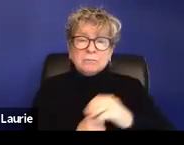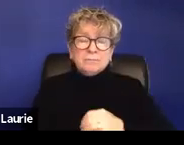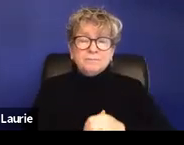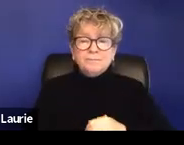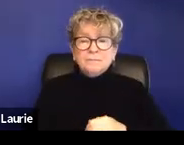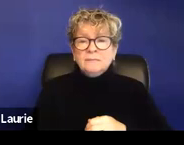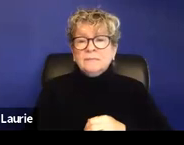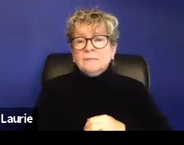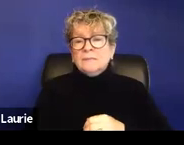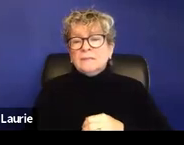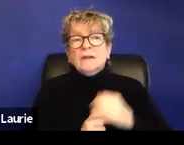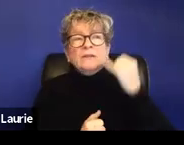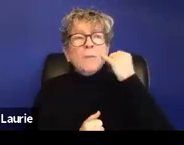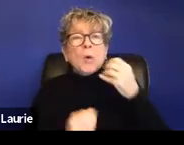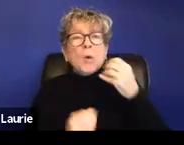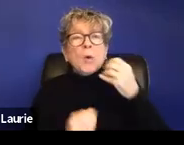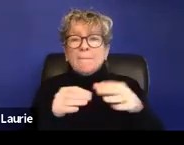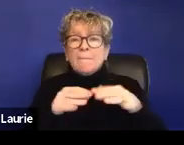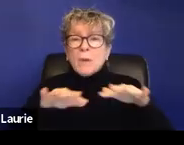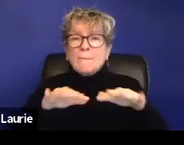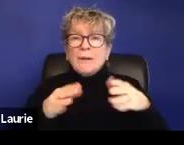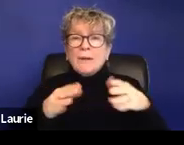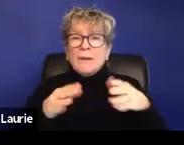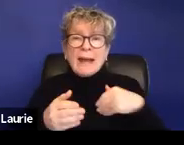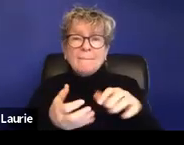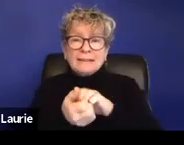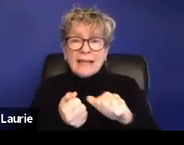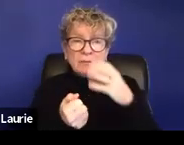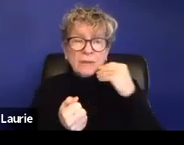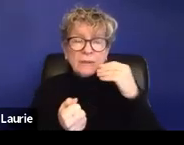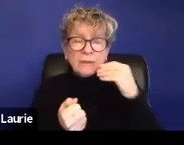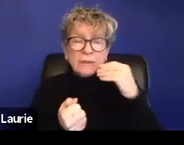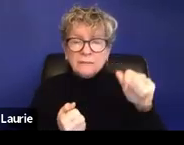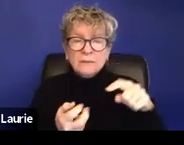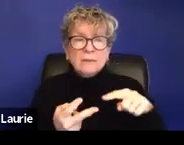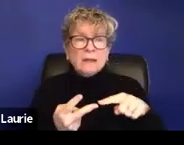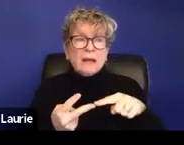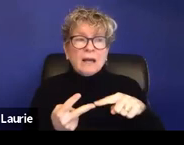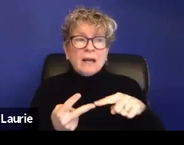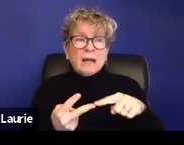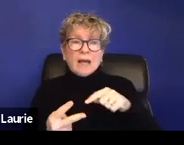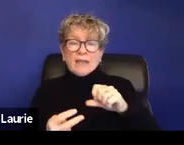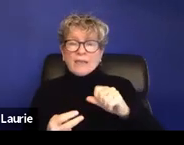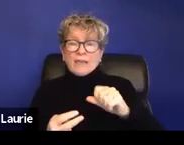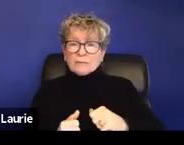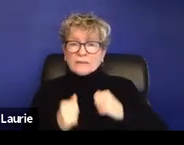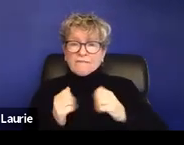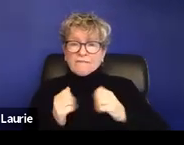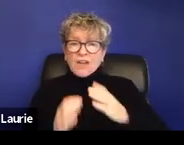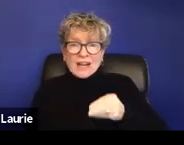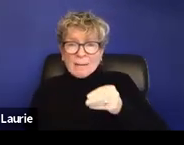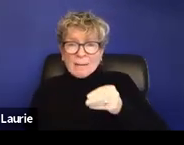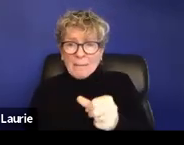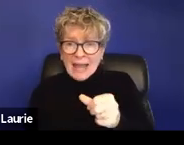property had been damaged because of the sexual assault and the survivor had to pay out of pocket for that, um, any